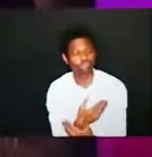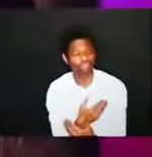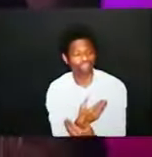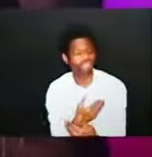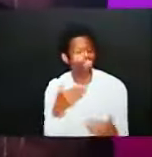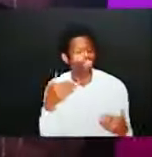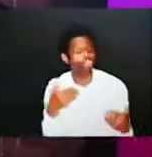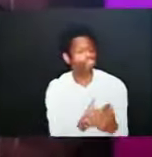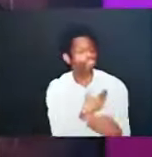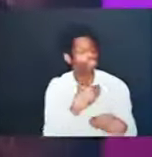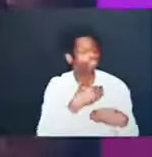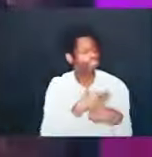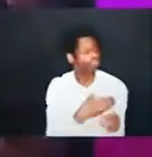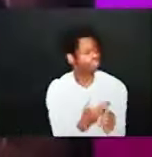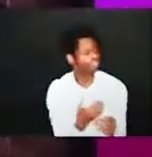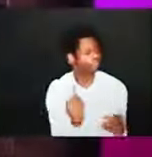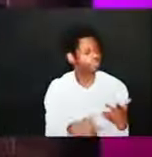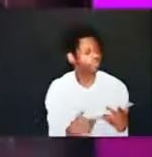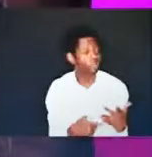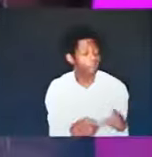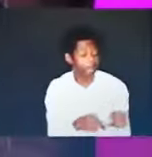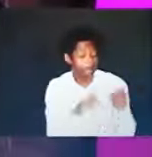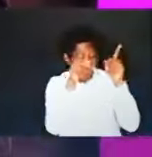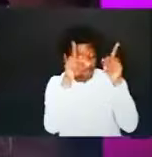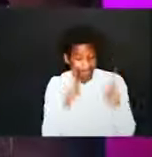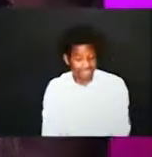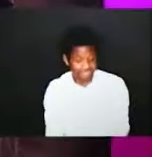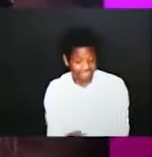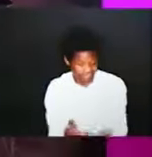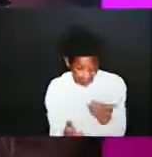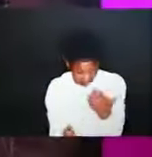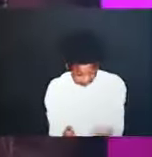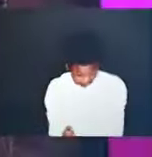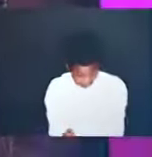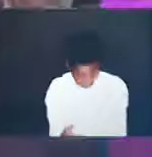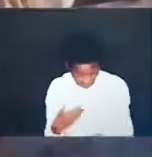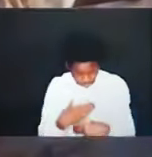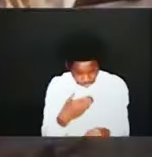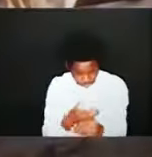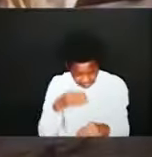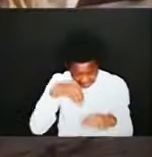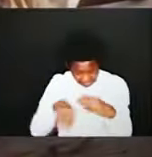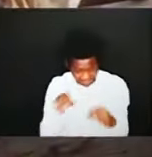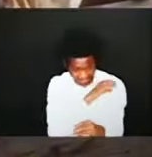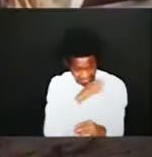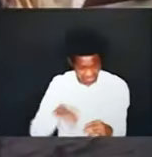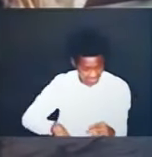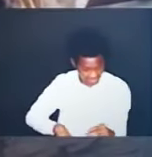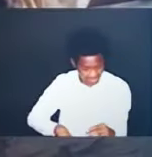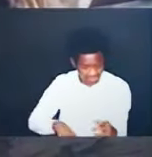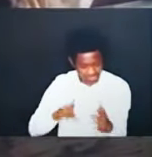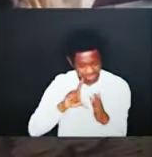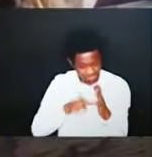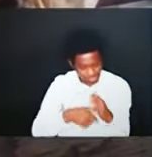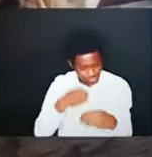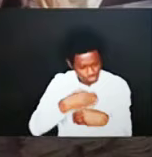not just created in the image of God but created in Christ to be like God